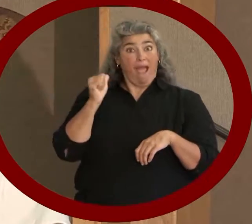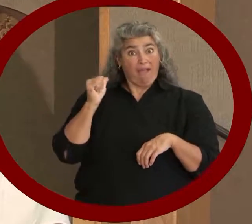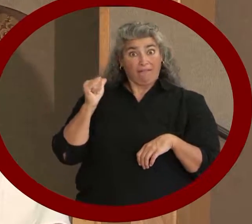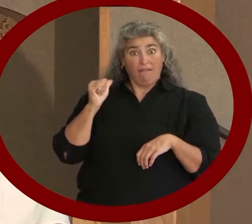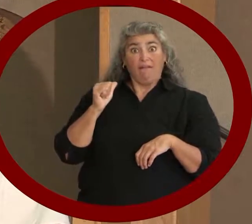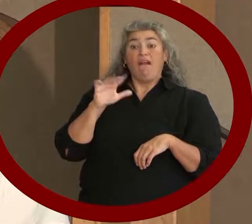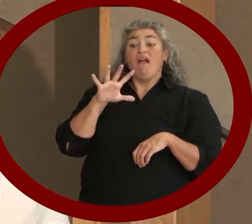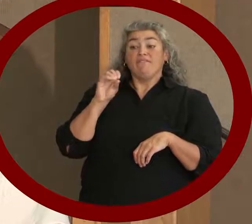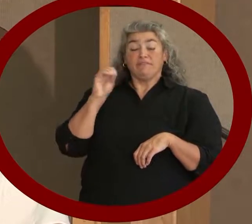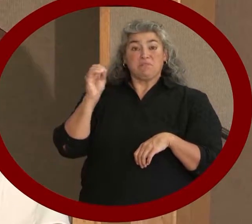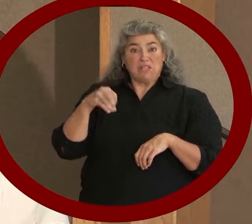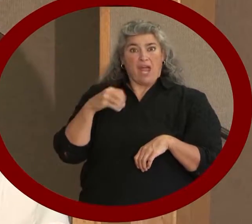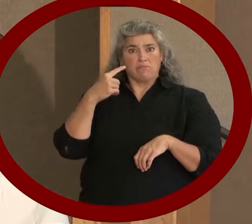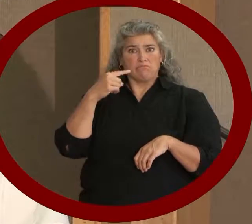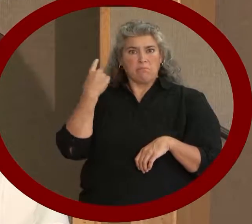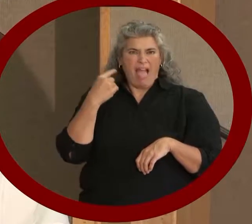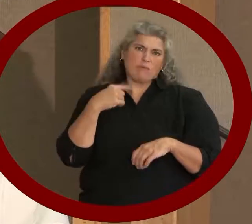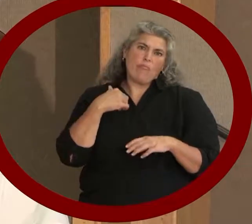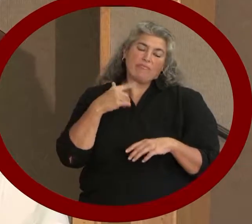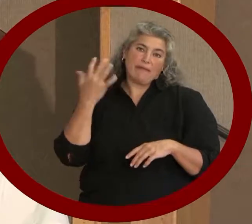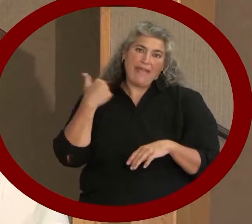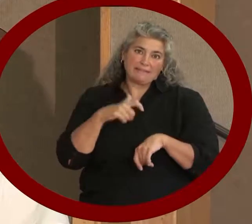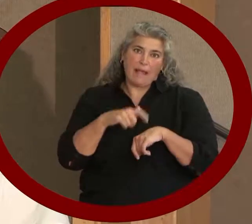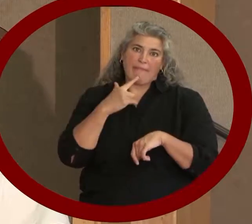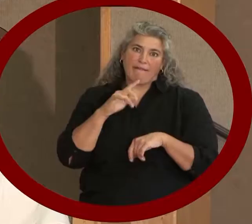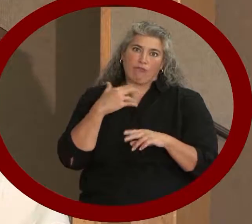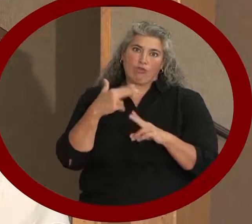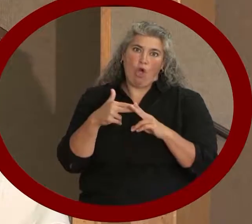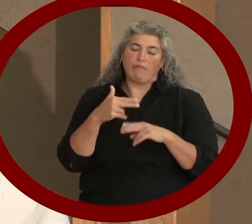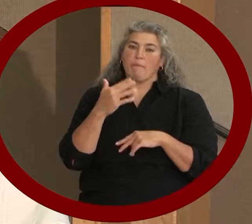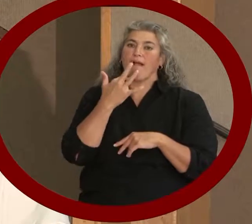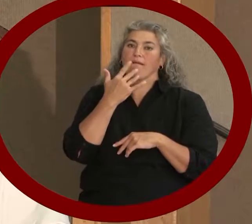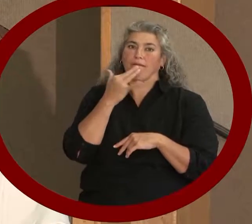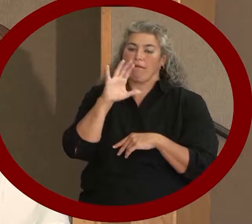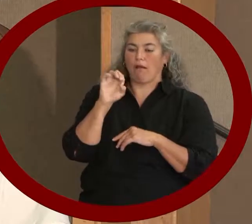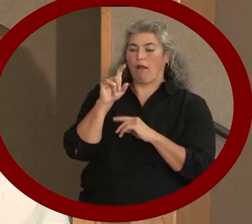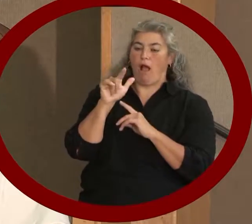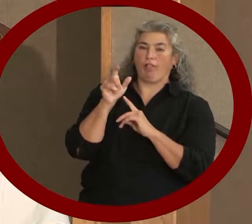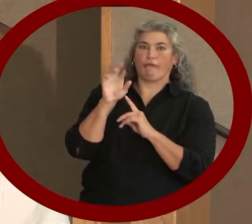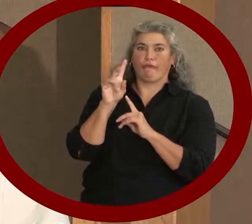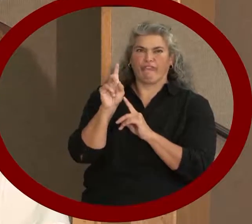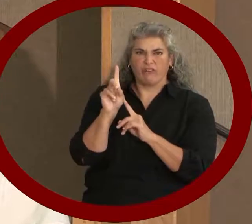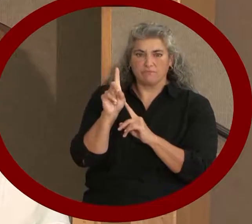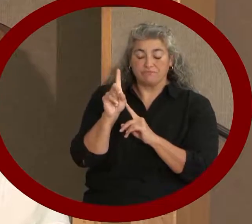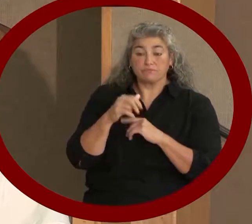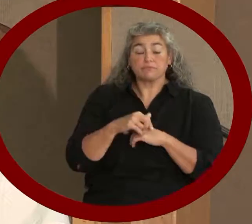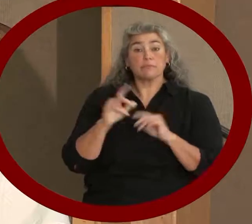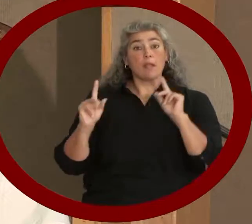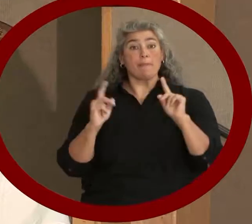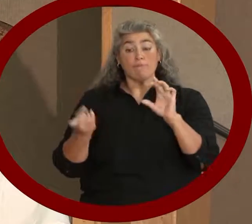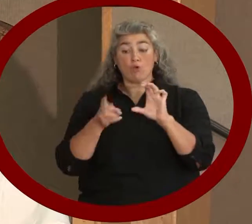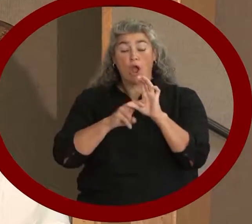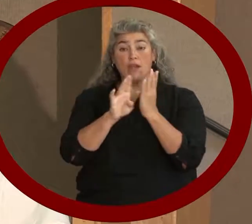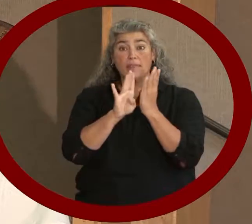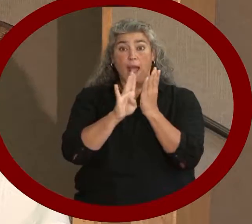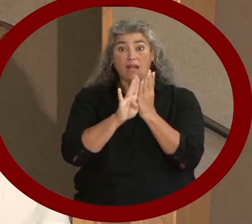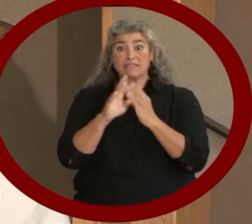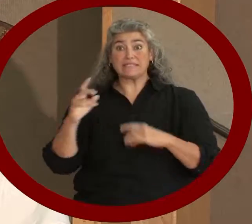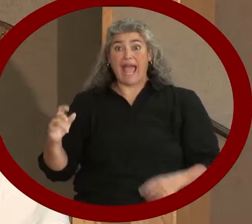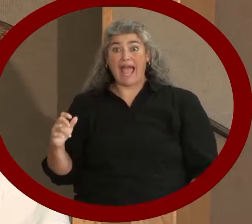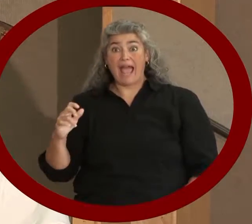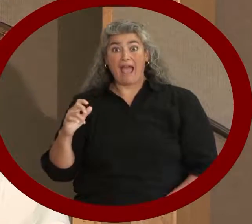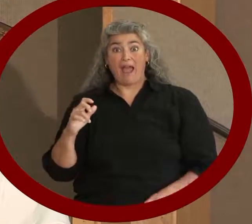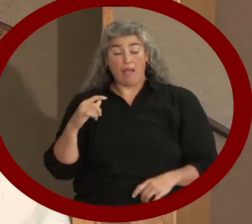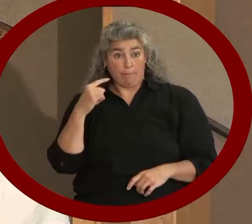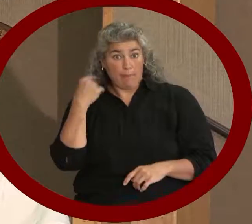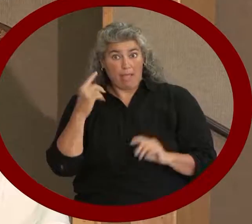Well, people that got on the bus who were black, they had to go up the front entrance